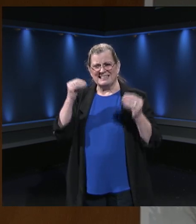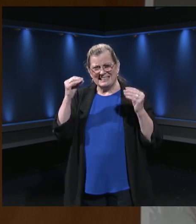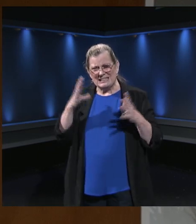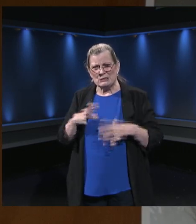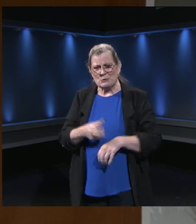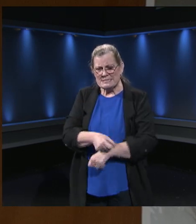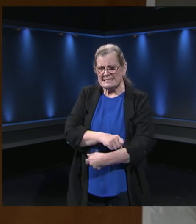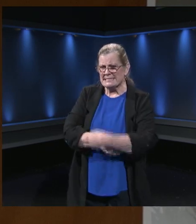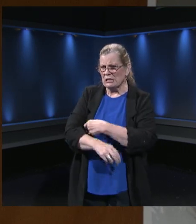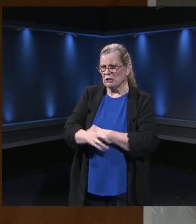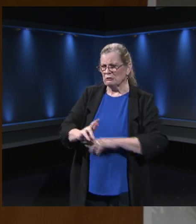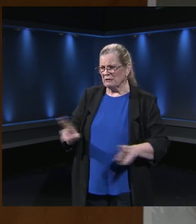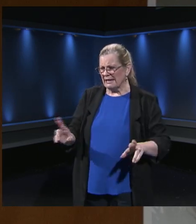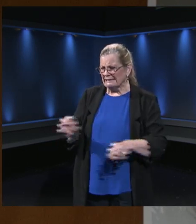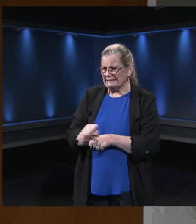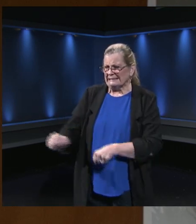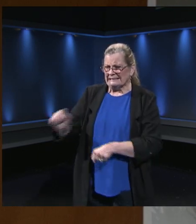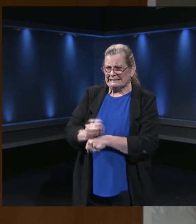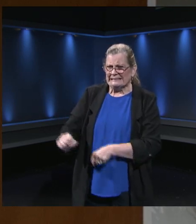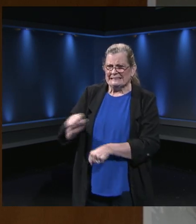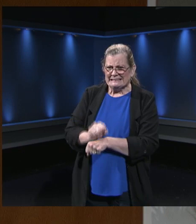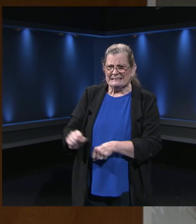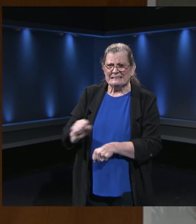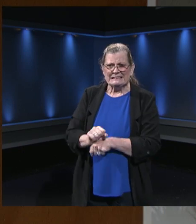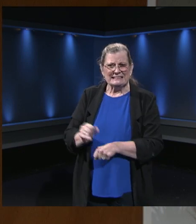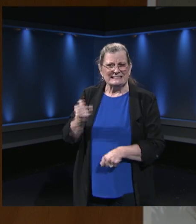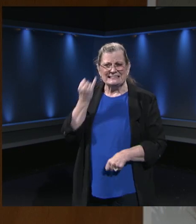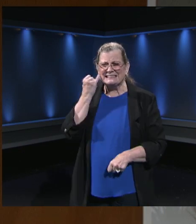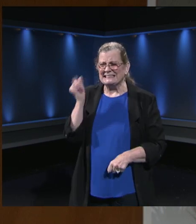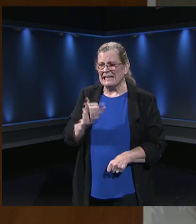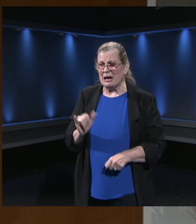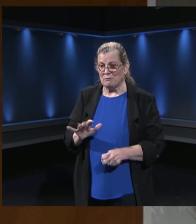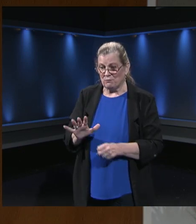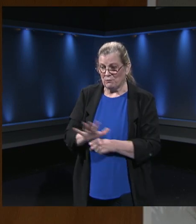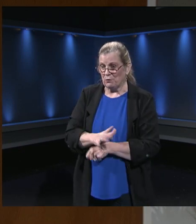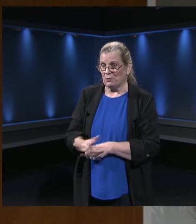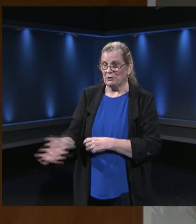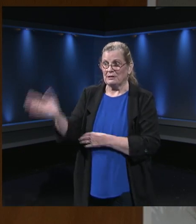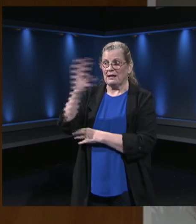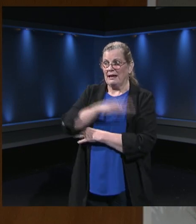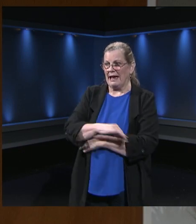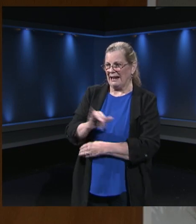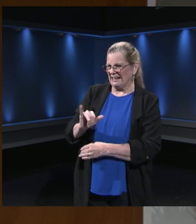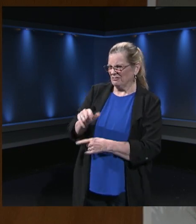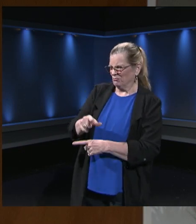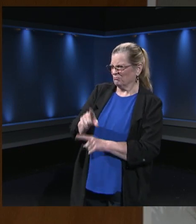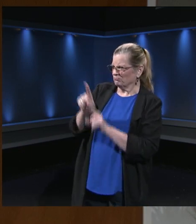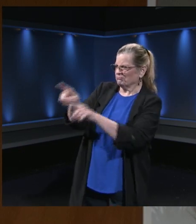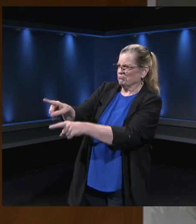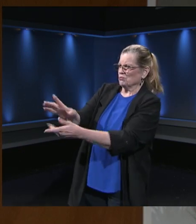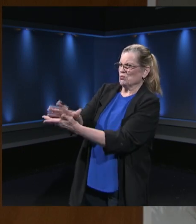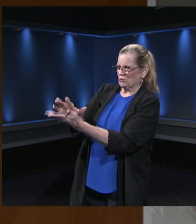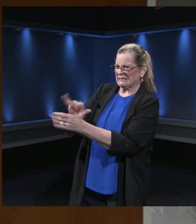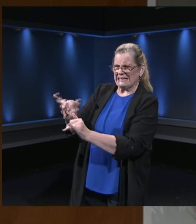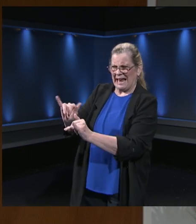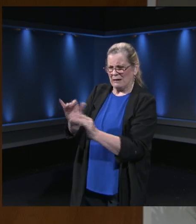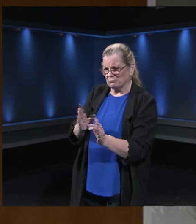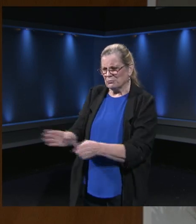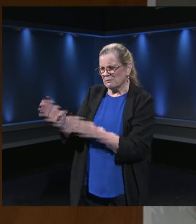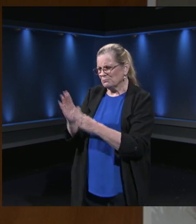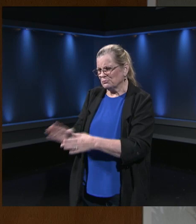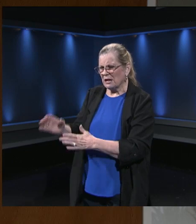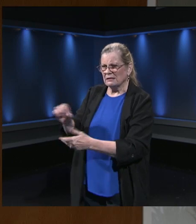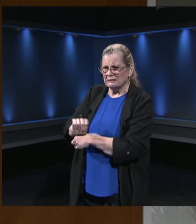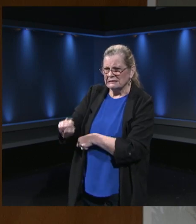So this will function very similar to a full day at school. This is going to be fully functioning. They've been learning about all types of engagement